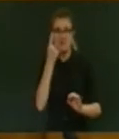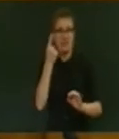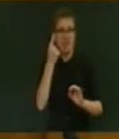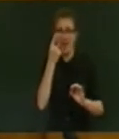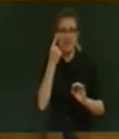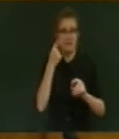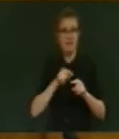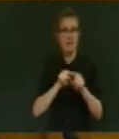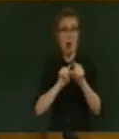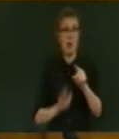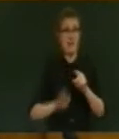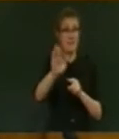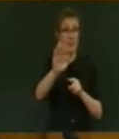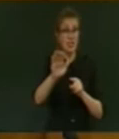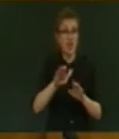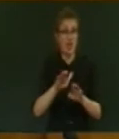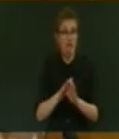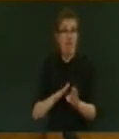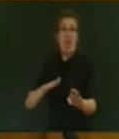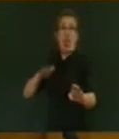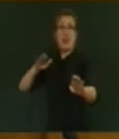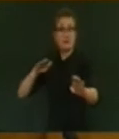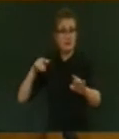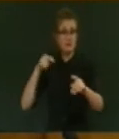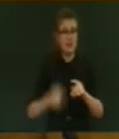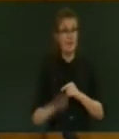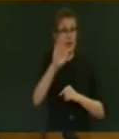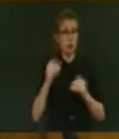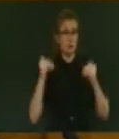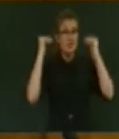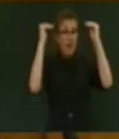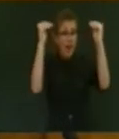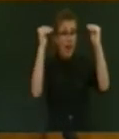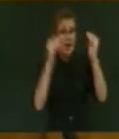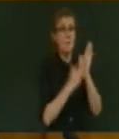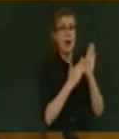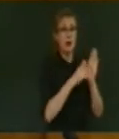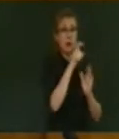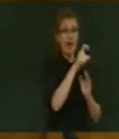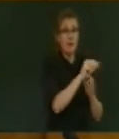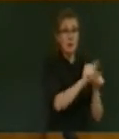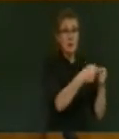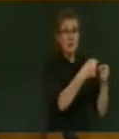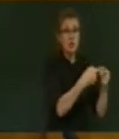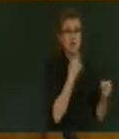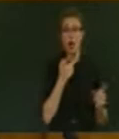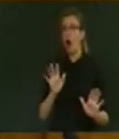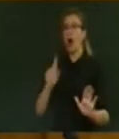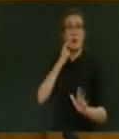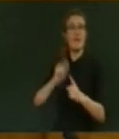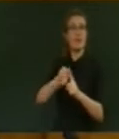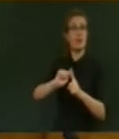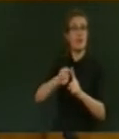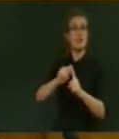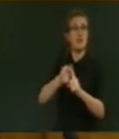soaring. Inflation was high. The current account, Michael Cullen told us from opposition he'd fix it. He made it worse. Productivity